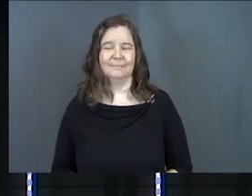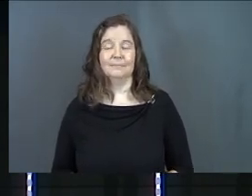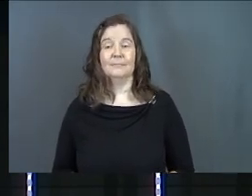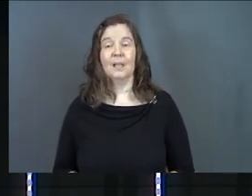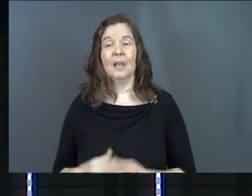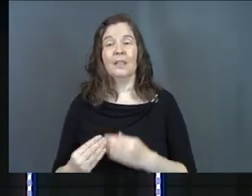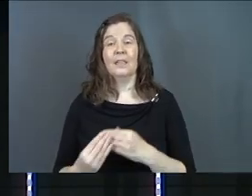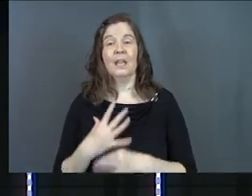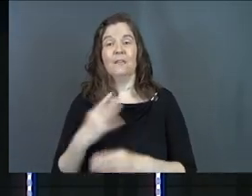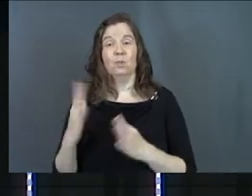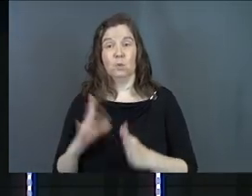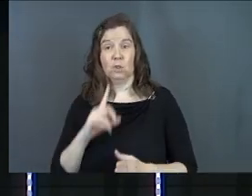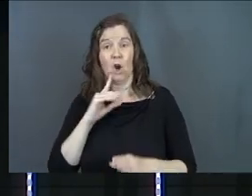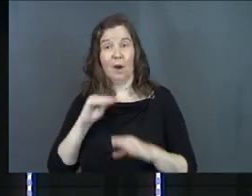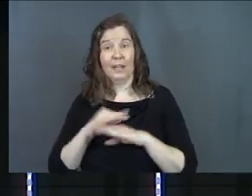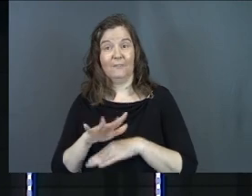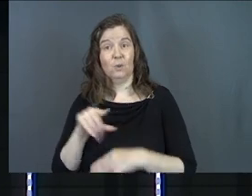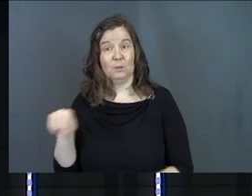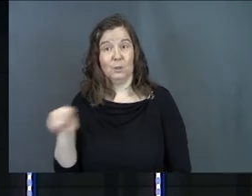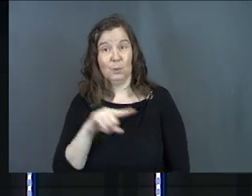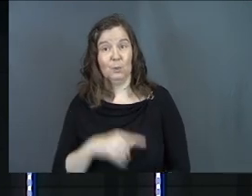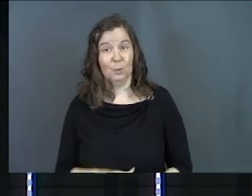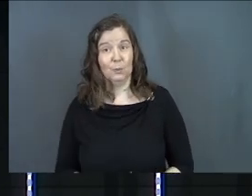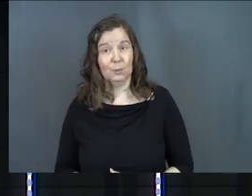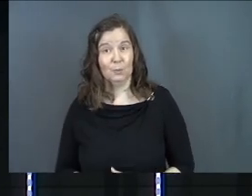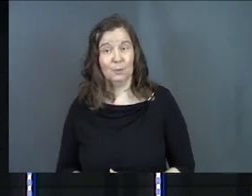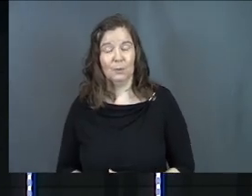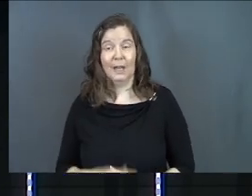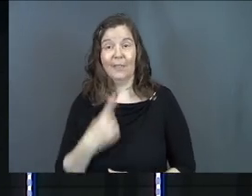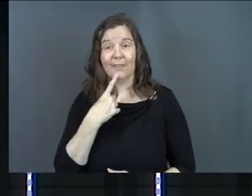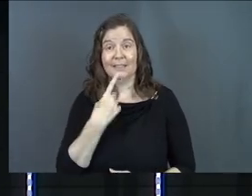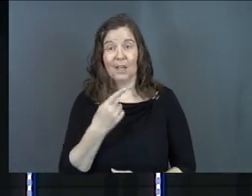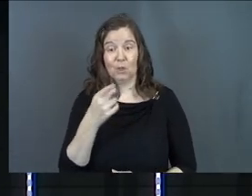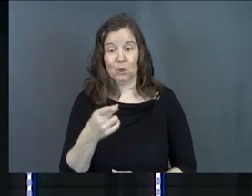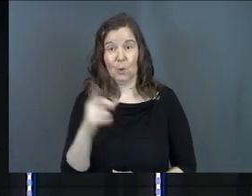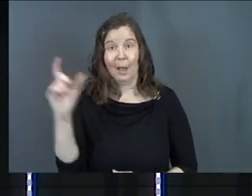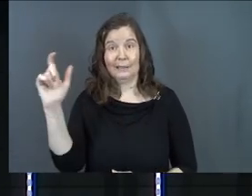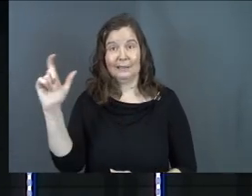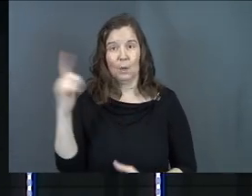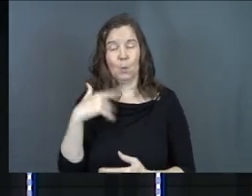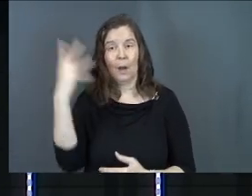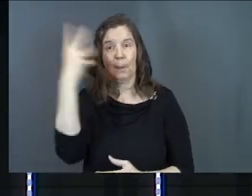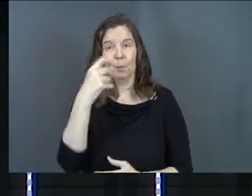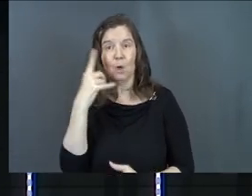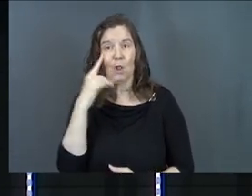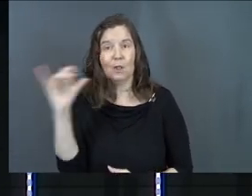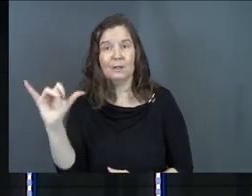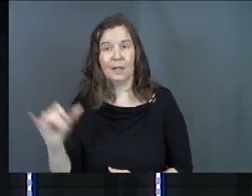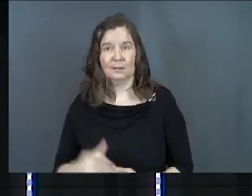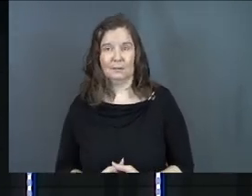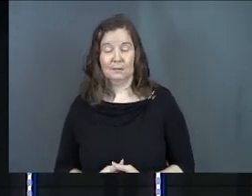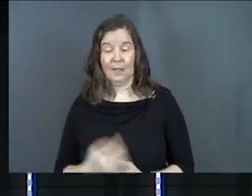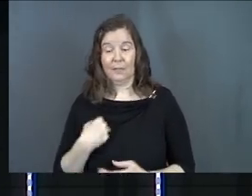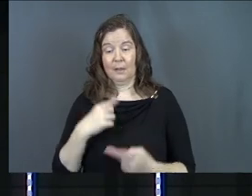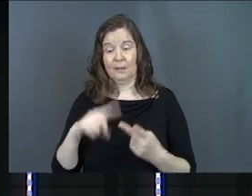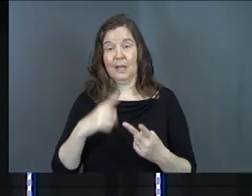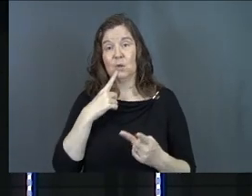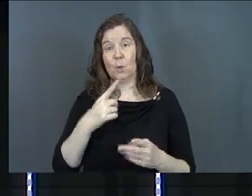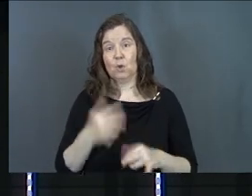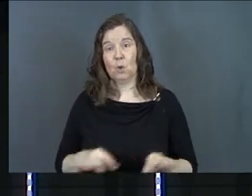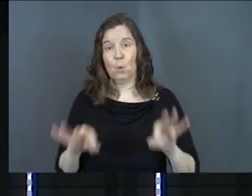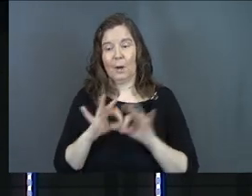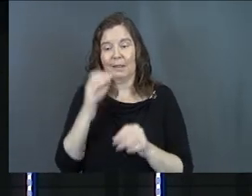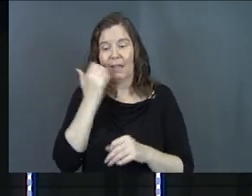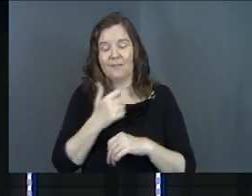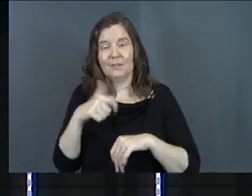The influencers are influencing you. They're telling you on Instagram what beauty is. They're telling you what your